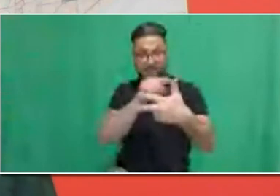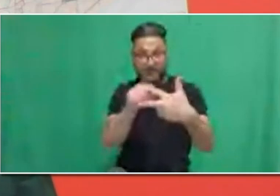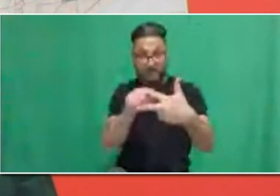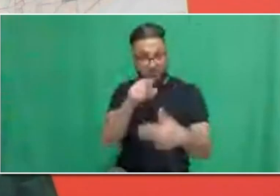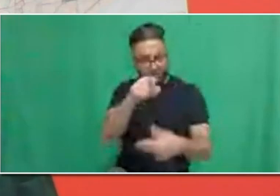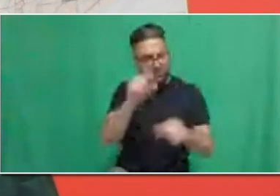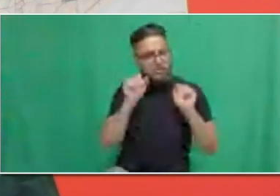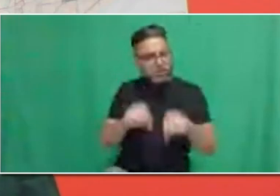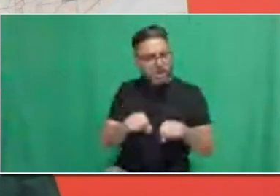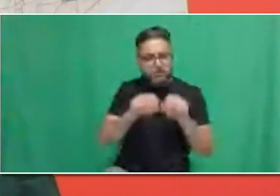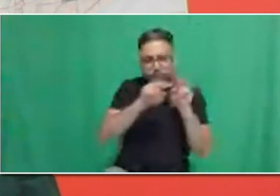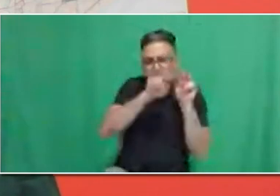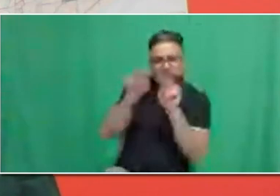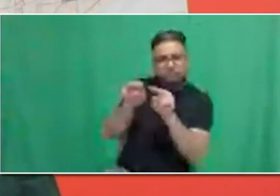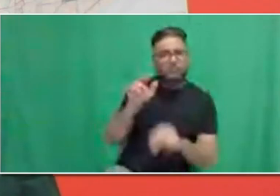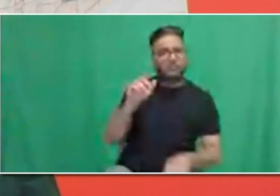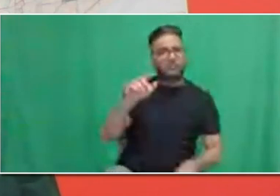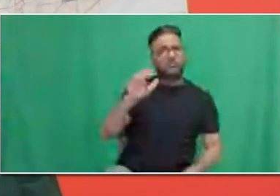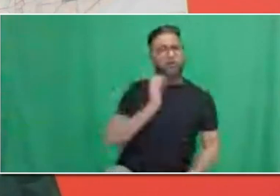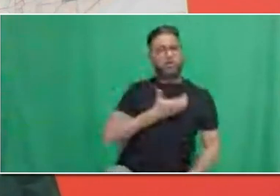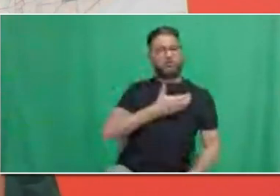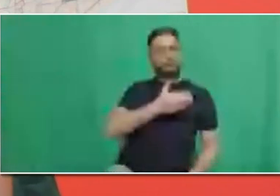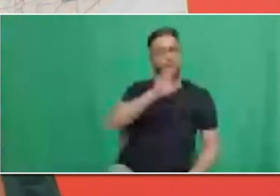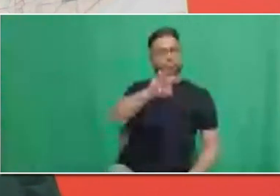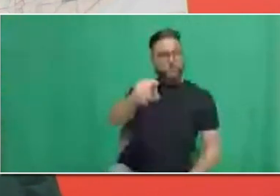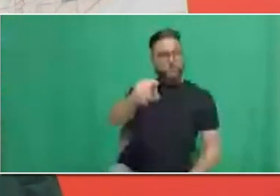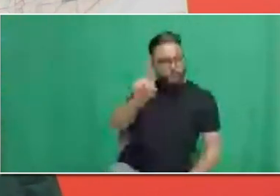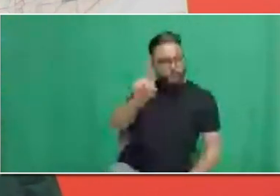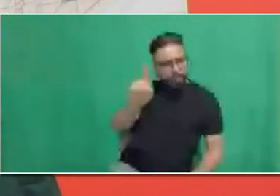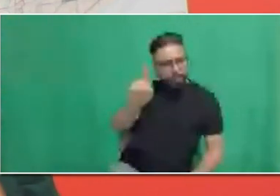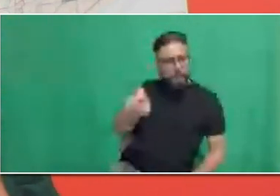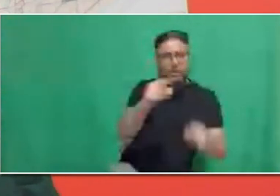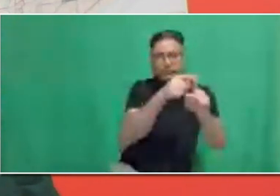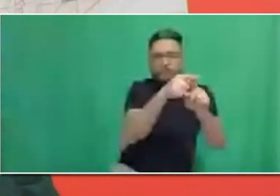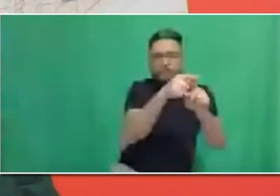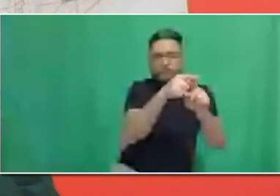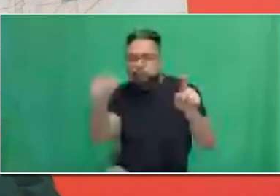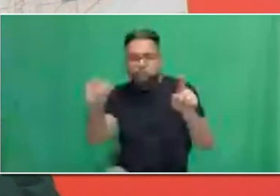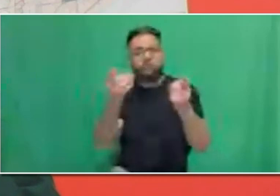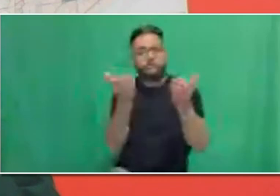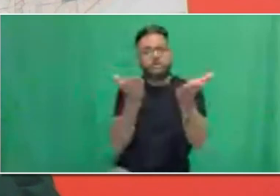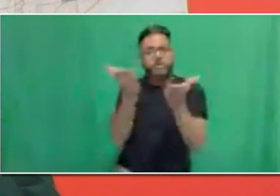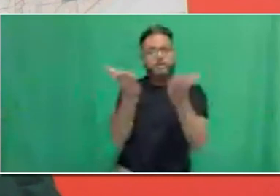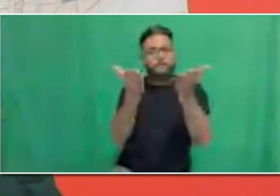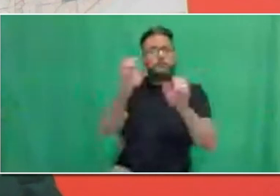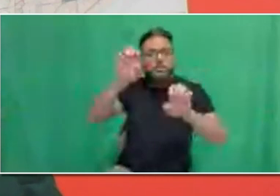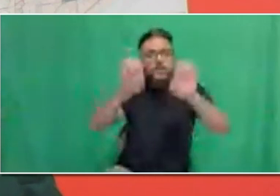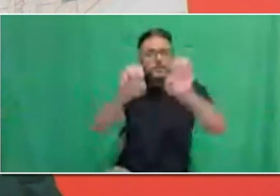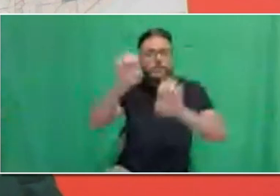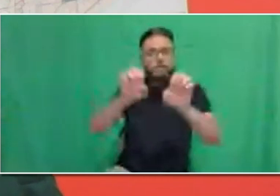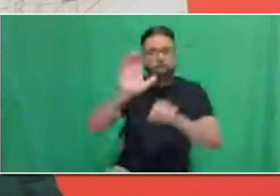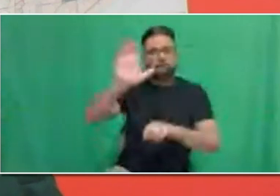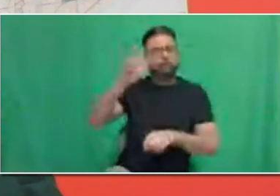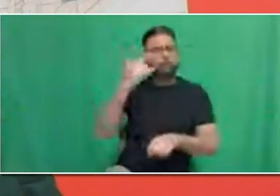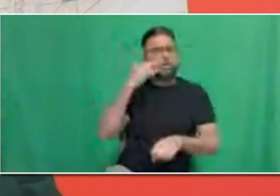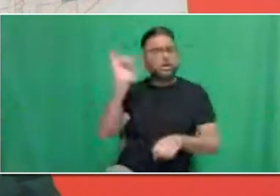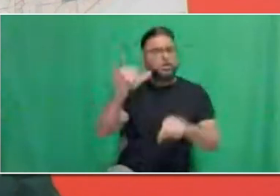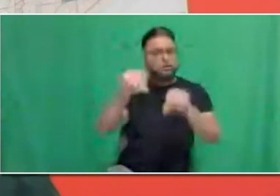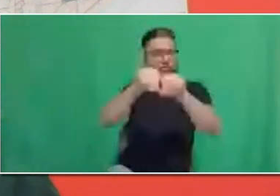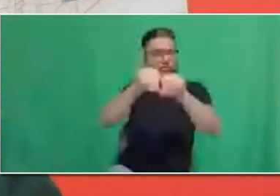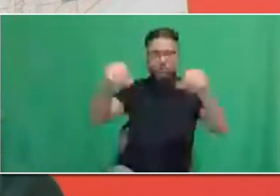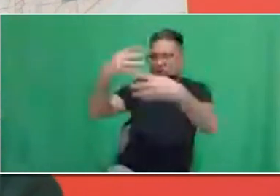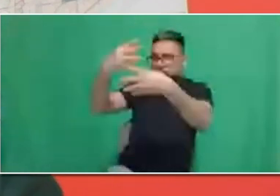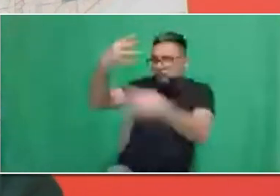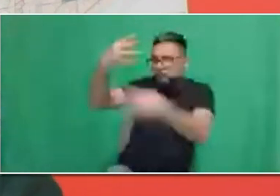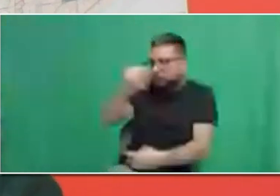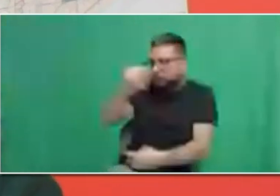Thank you. So, switching gears a bit. So, what happens if I need an accommodation? Marika, can you answer that question?